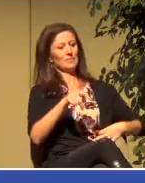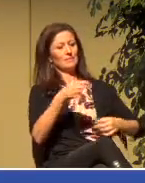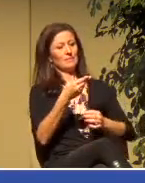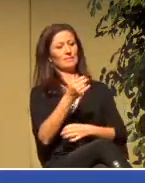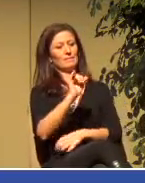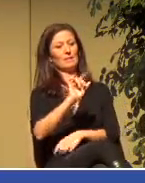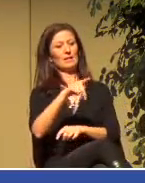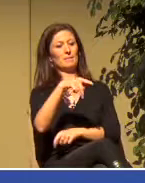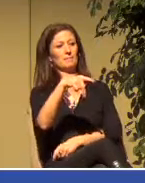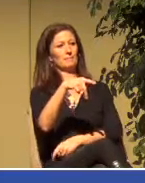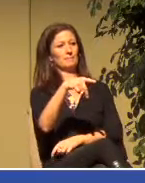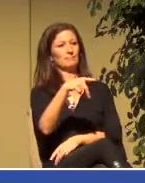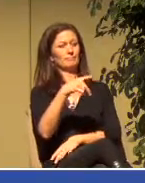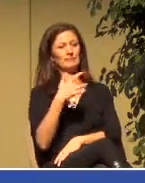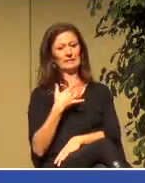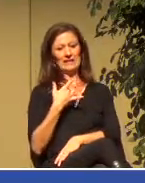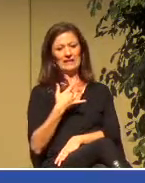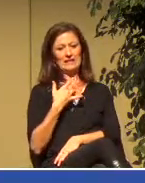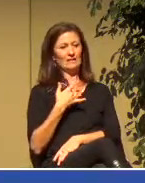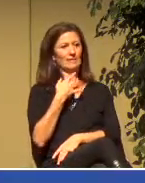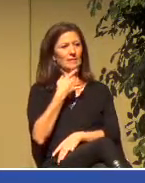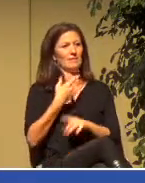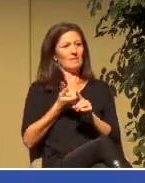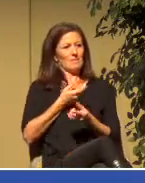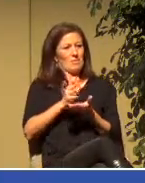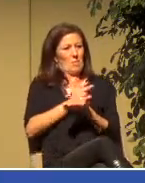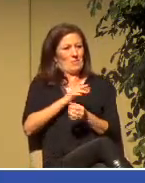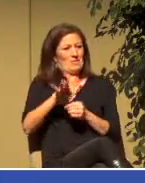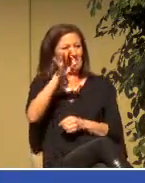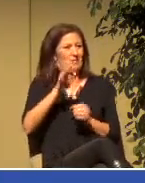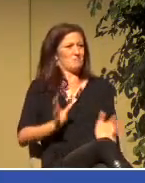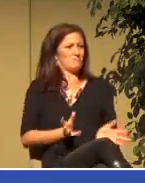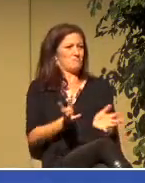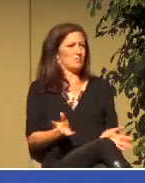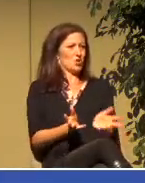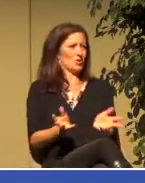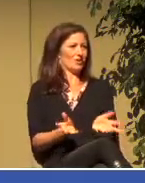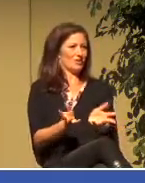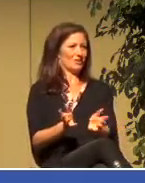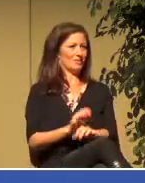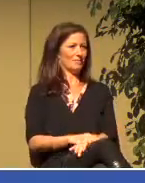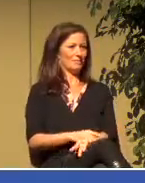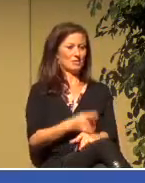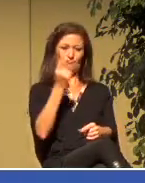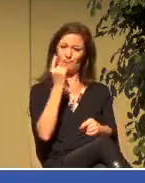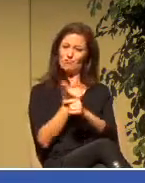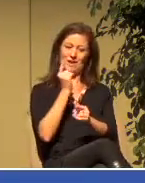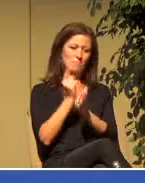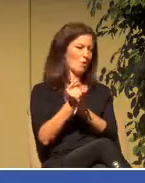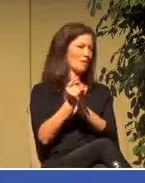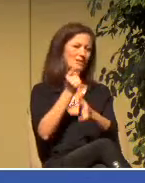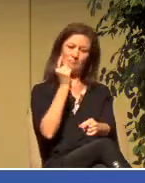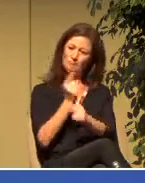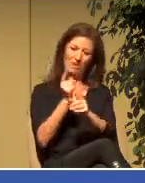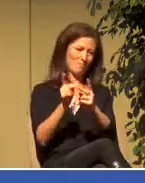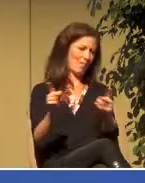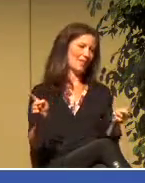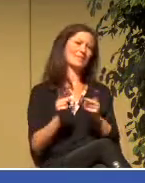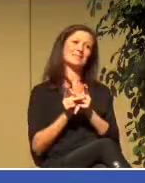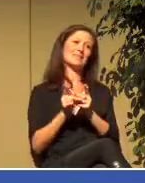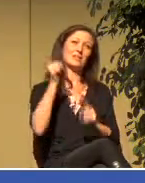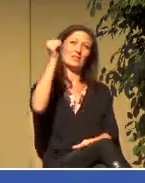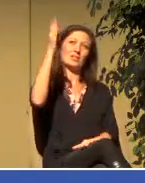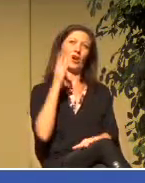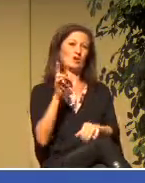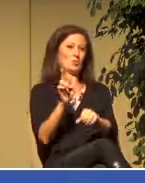to the prompting of the Holy Spirit that he was right there at the right time. And God was